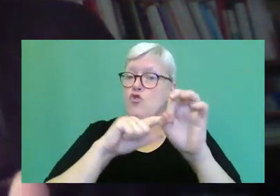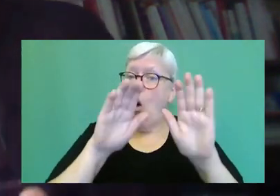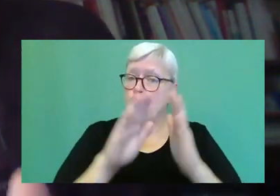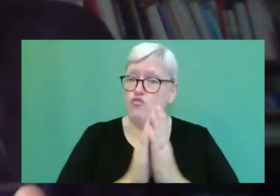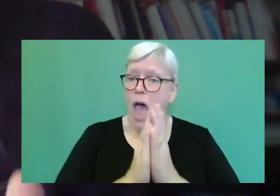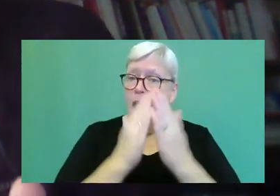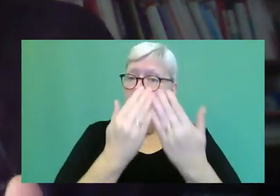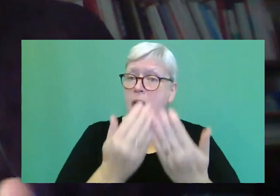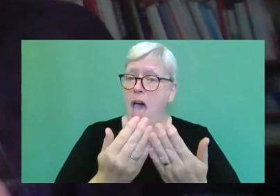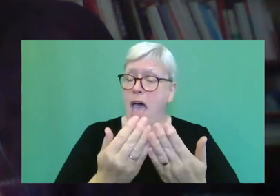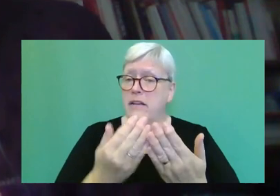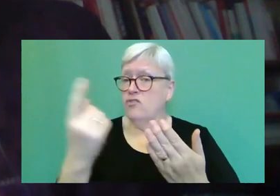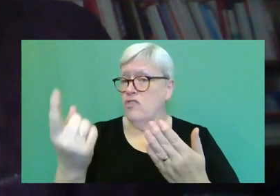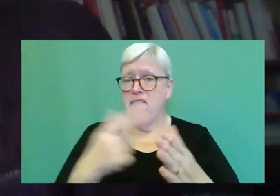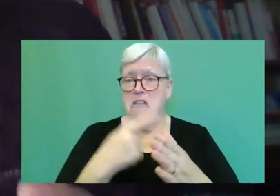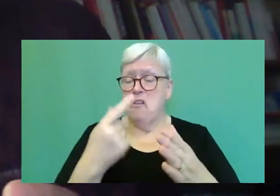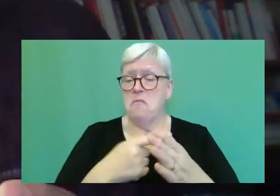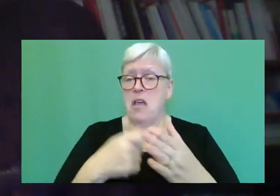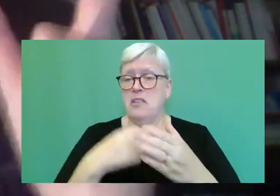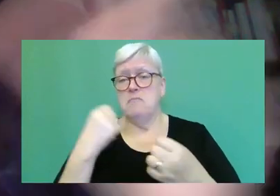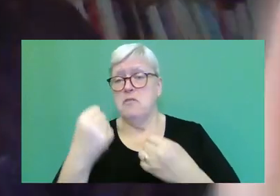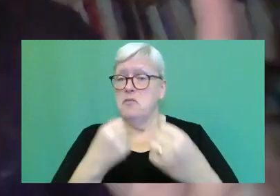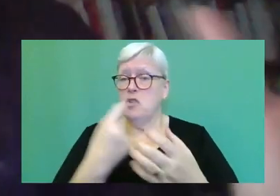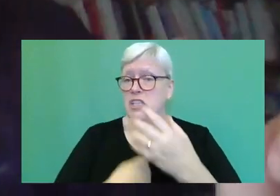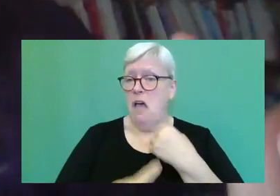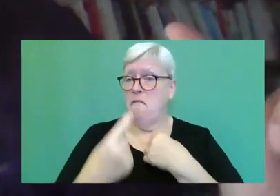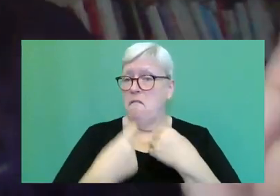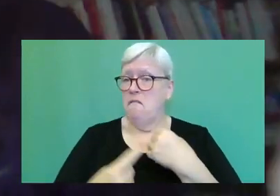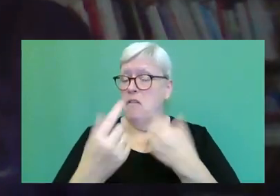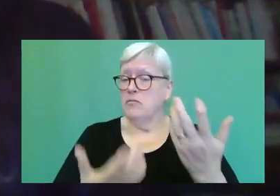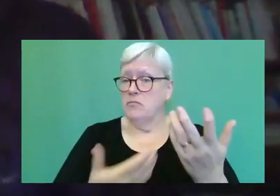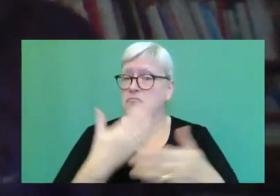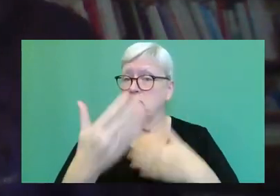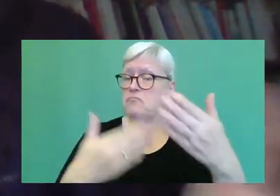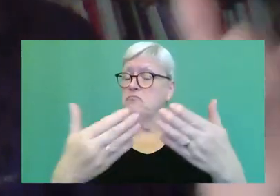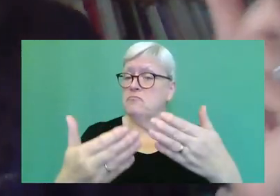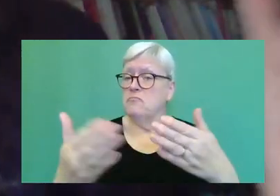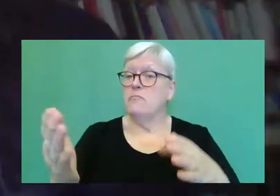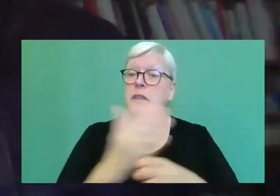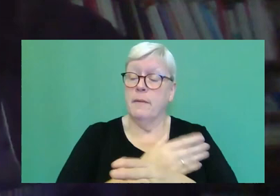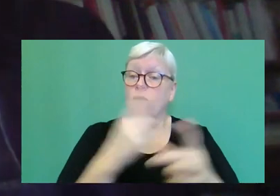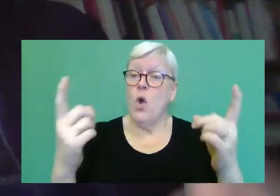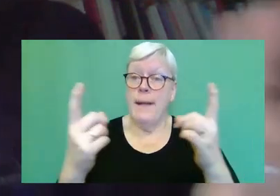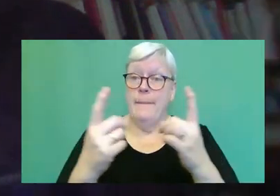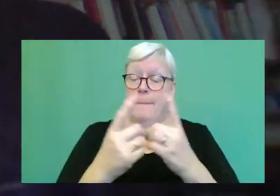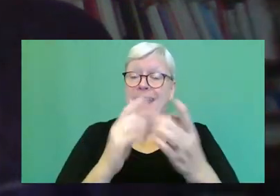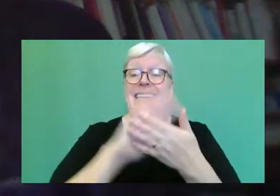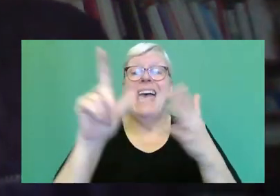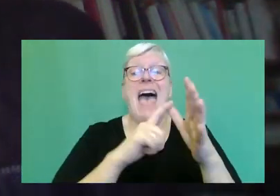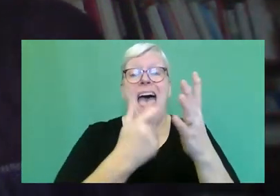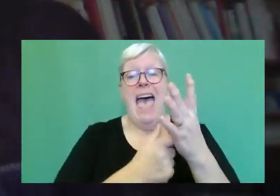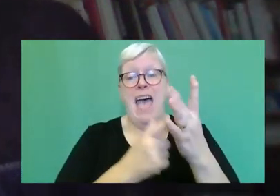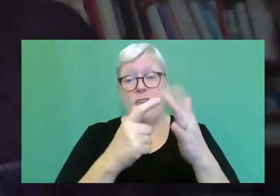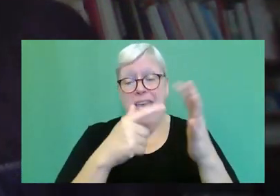highly autonomous as well. And, you know, arguably before her meeting with Harriet Sangster and Flame,